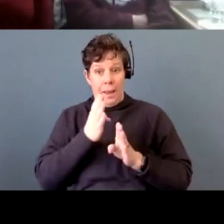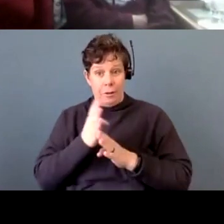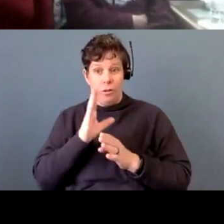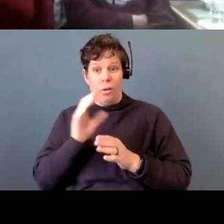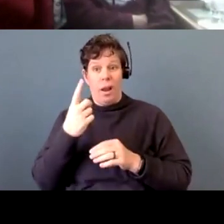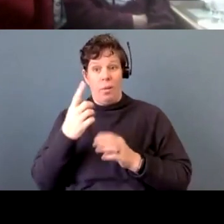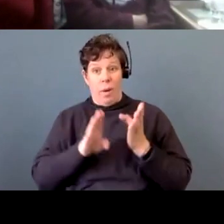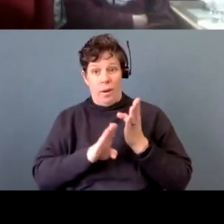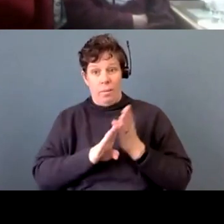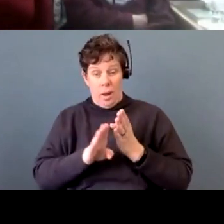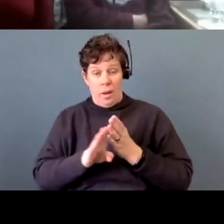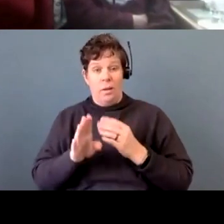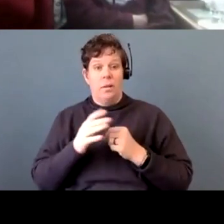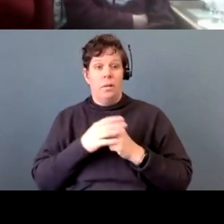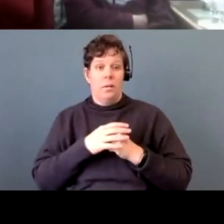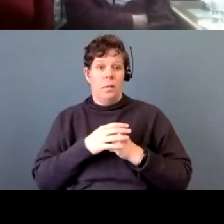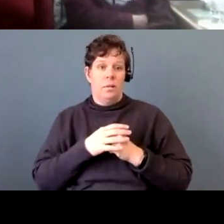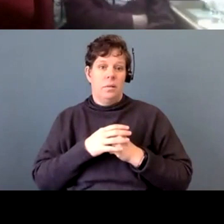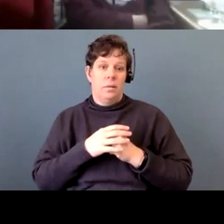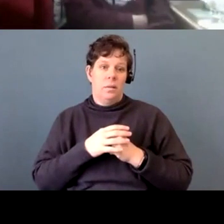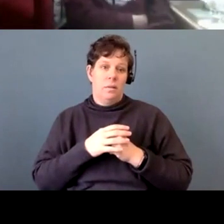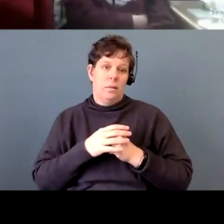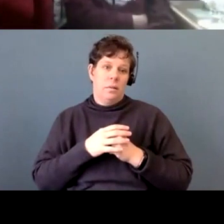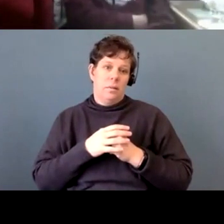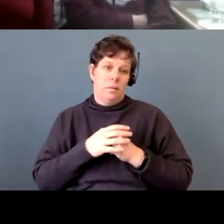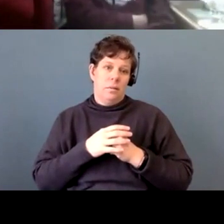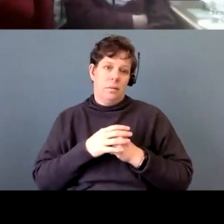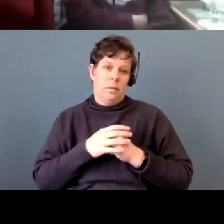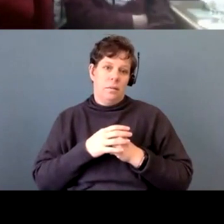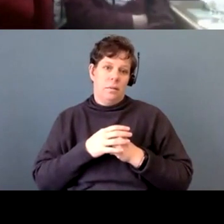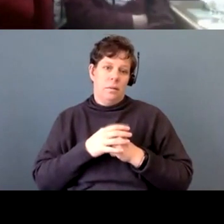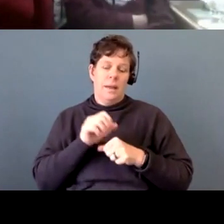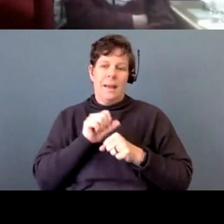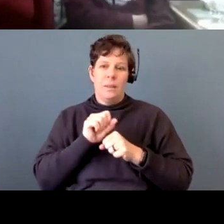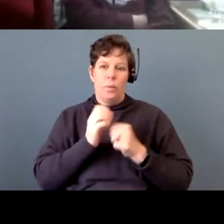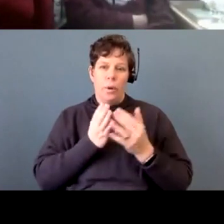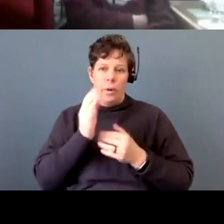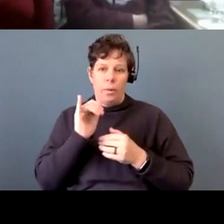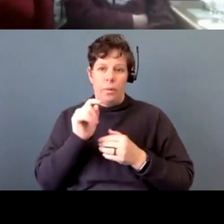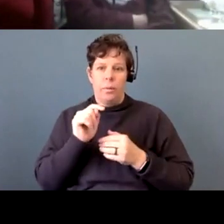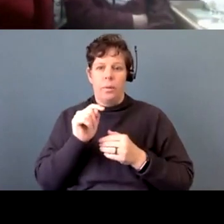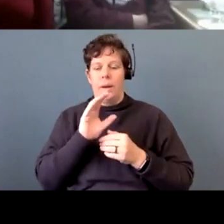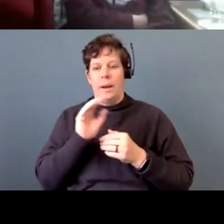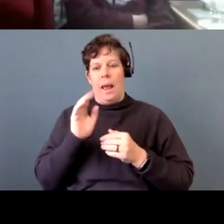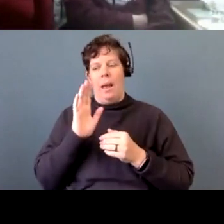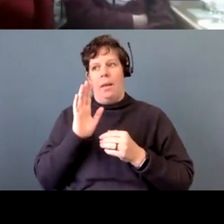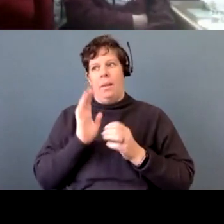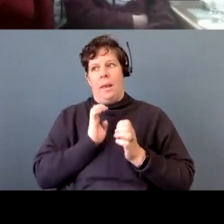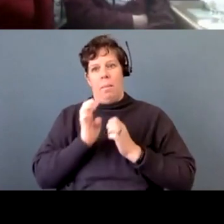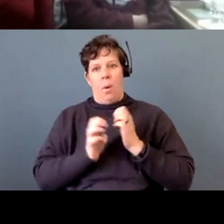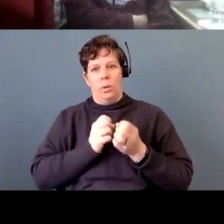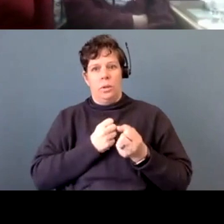so it's just working through it and trying to get in the emotional support. I think is really